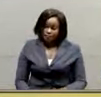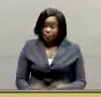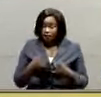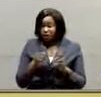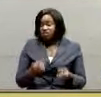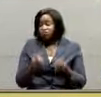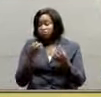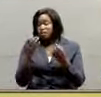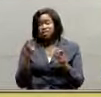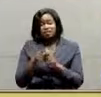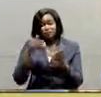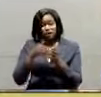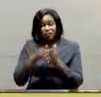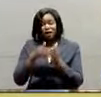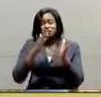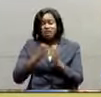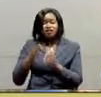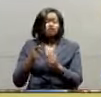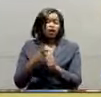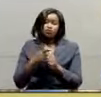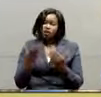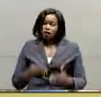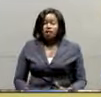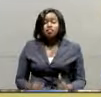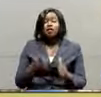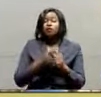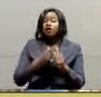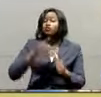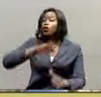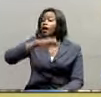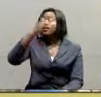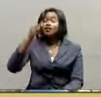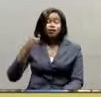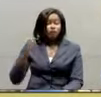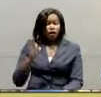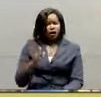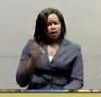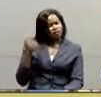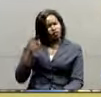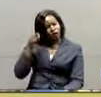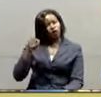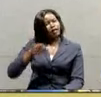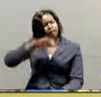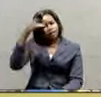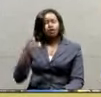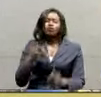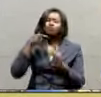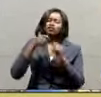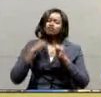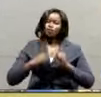affected physical planning over Arua. The Arua Hill. That hill would be a tourism attraction